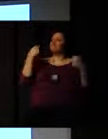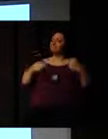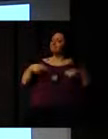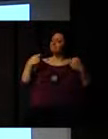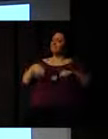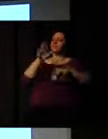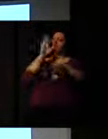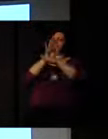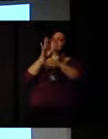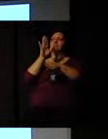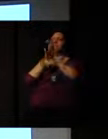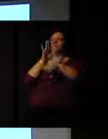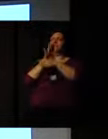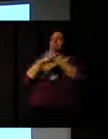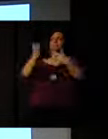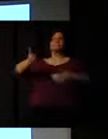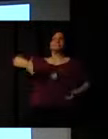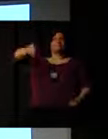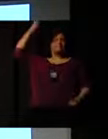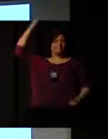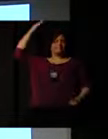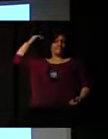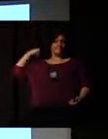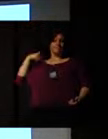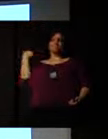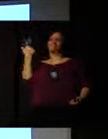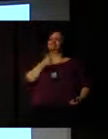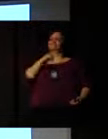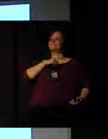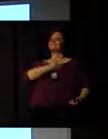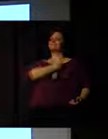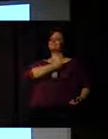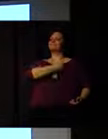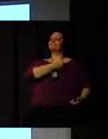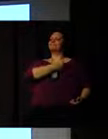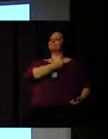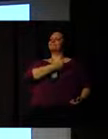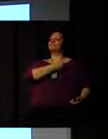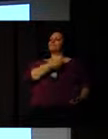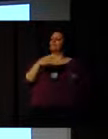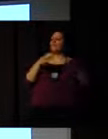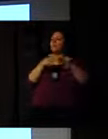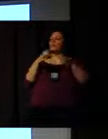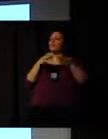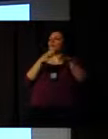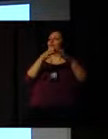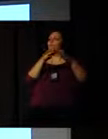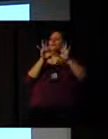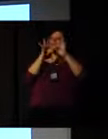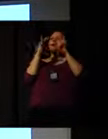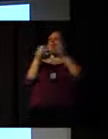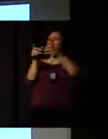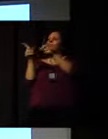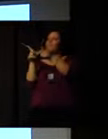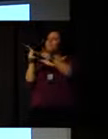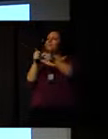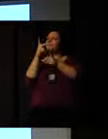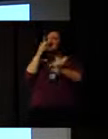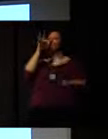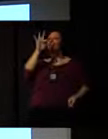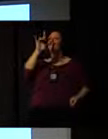the past, we lived in a small group family, as flea stones. In the past, we were flea stones.